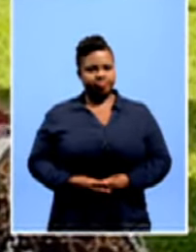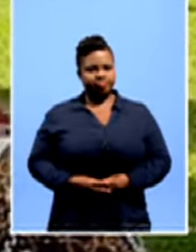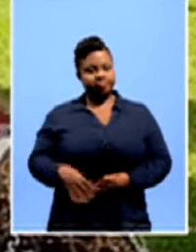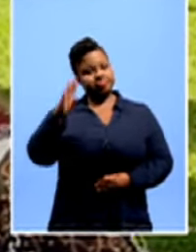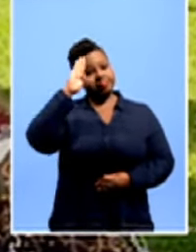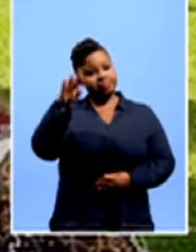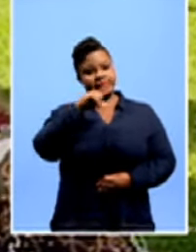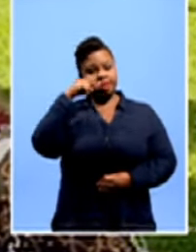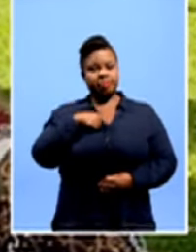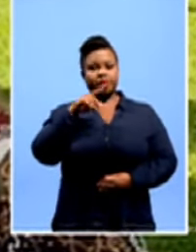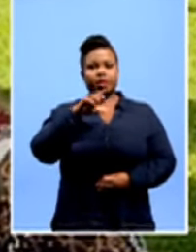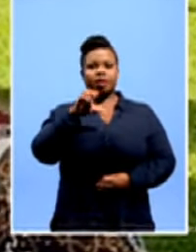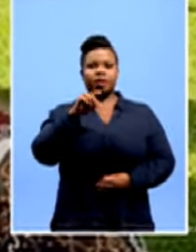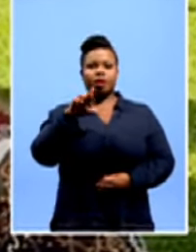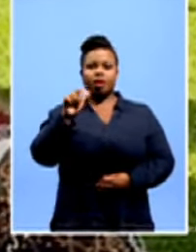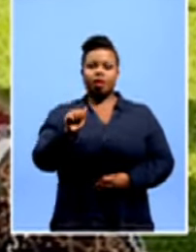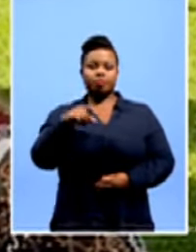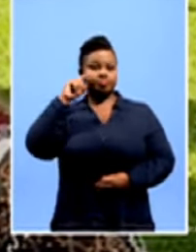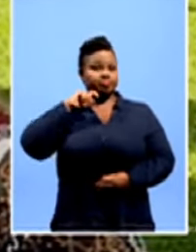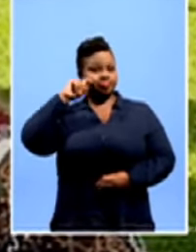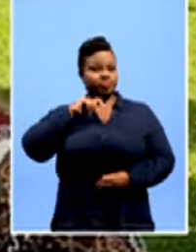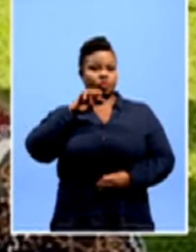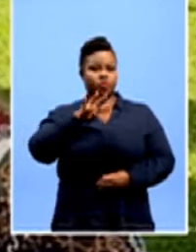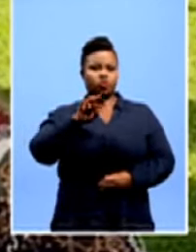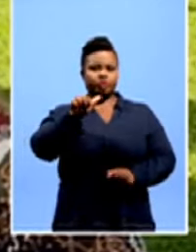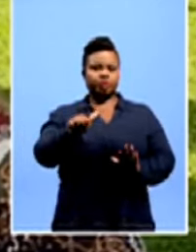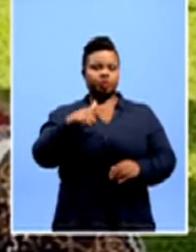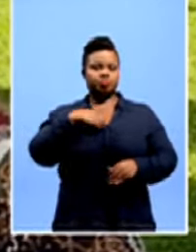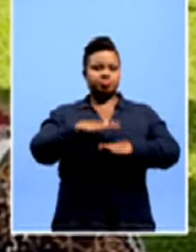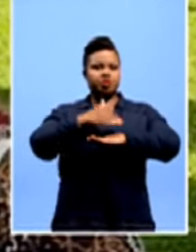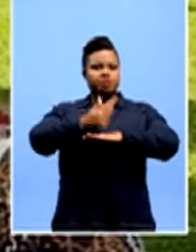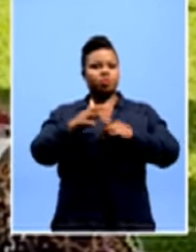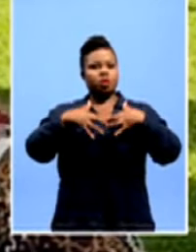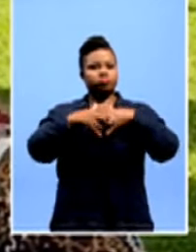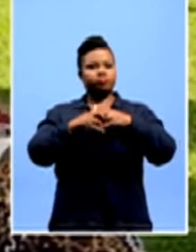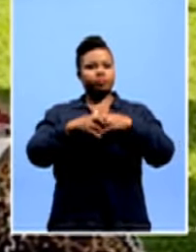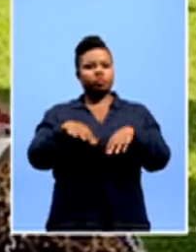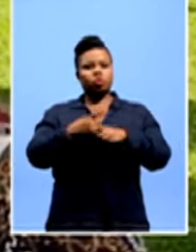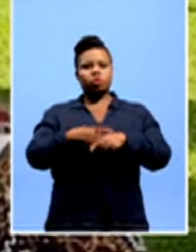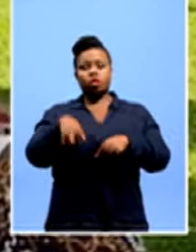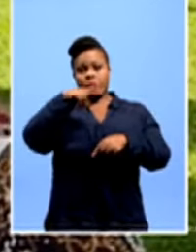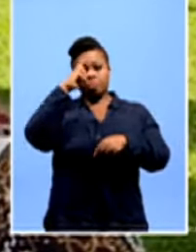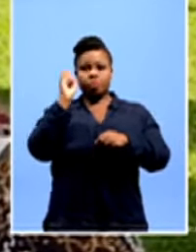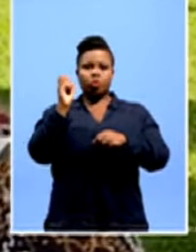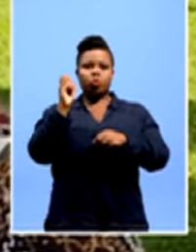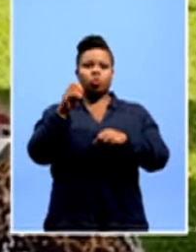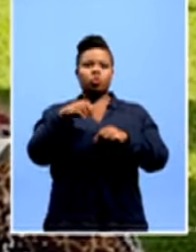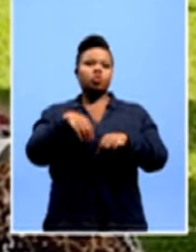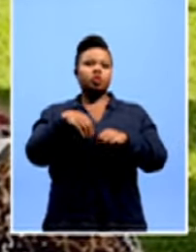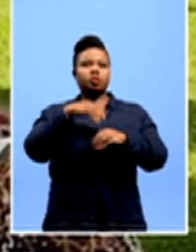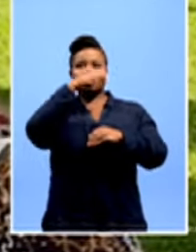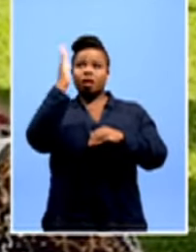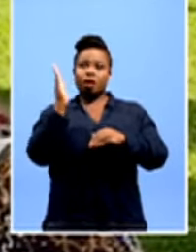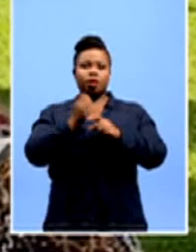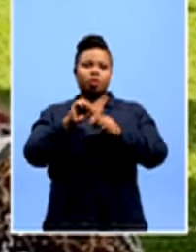Hello, my name is Carla Geyser. I'm 46 years old, and I'm the founder of the Blue Sky Society Trust. Blue Sky is a